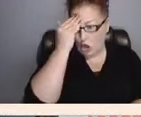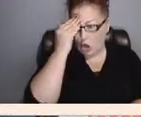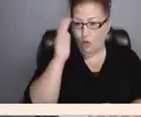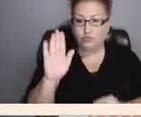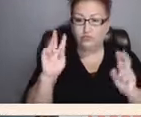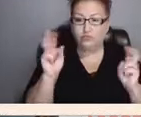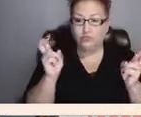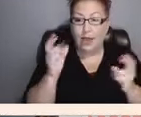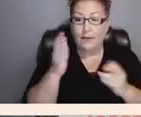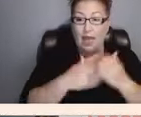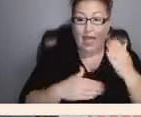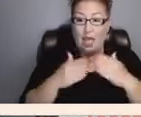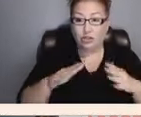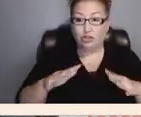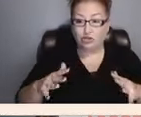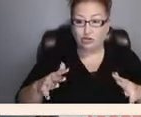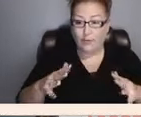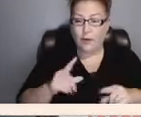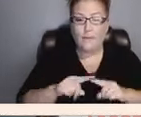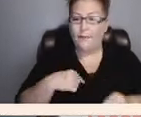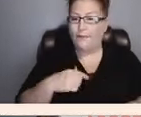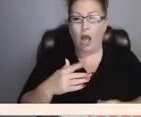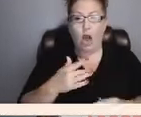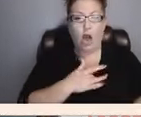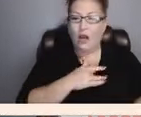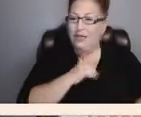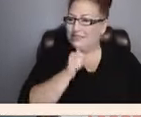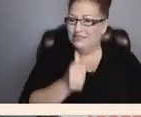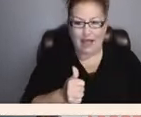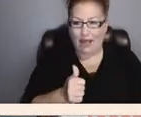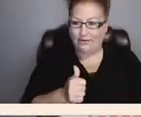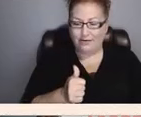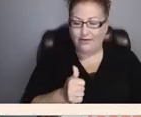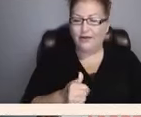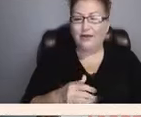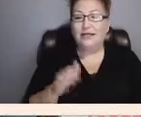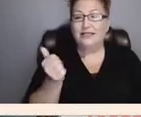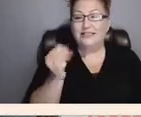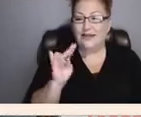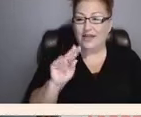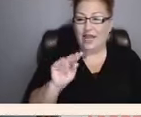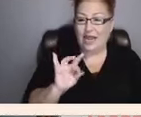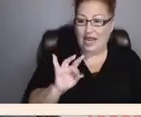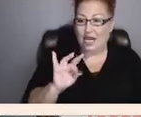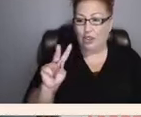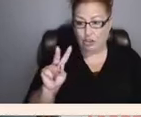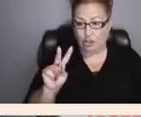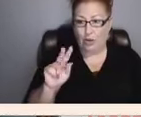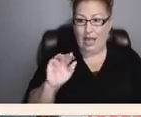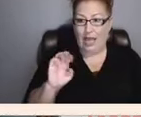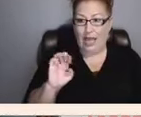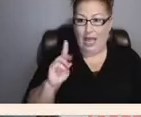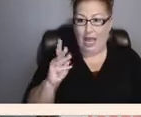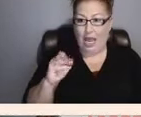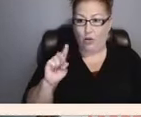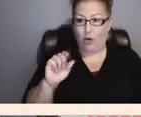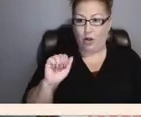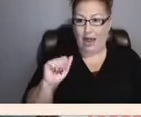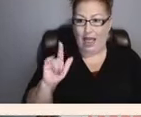but my heart does not. In 1782, Edward Allenson, an English surgeon,